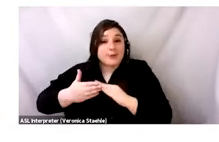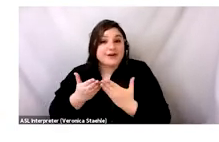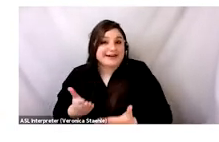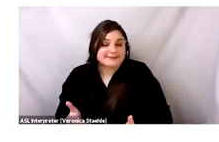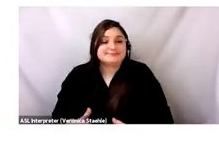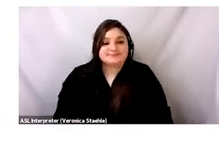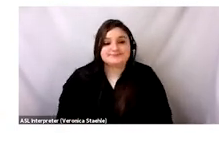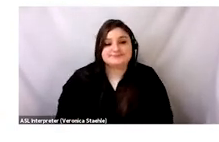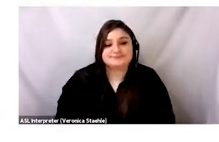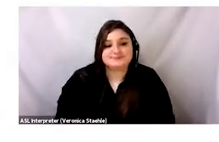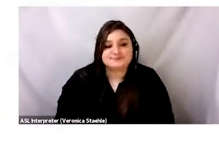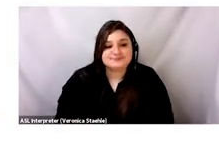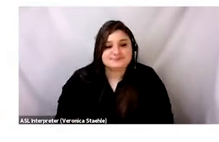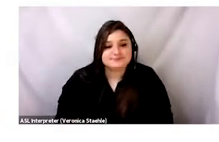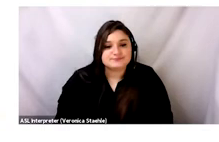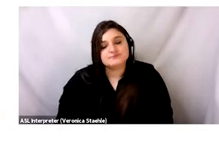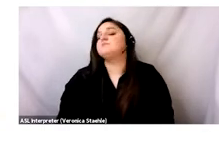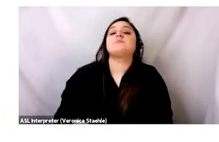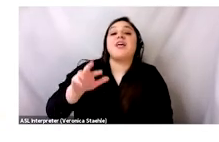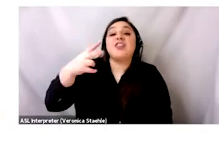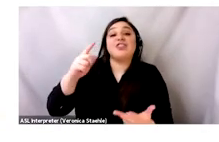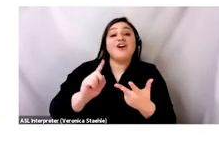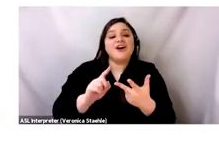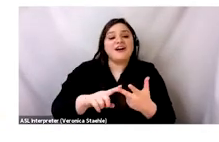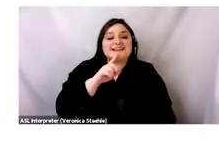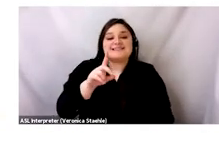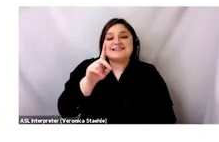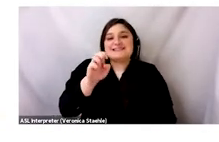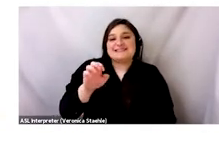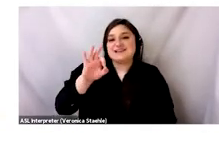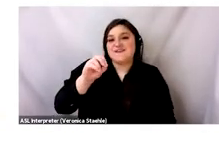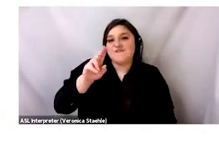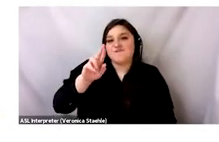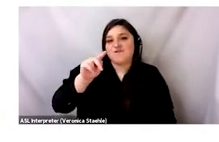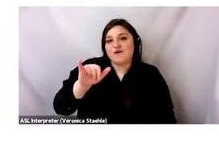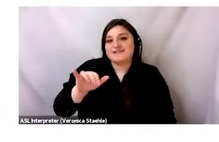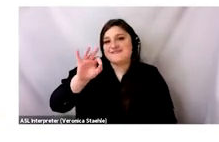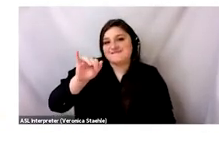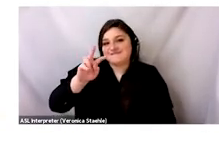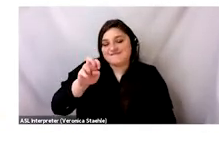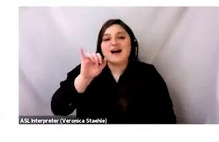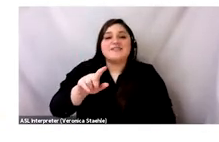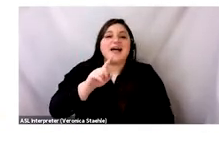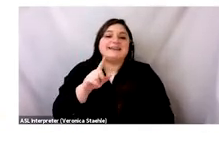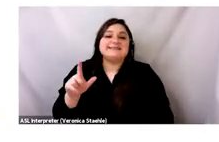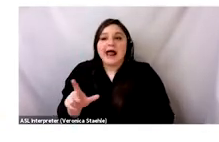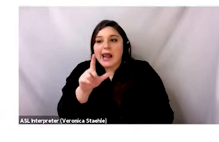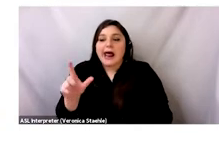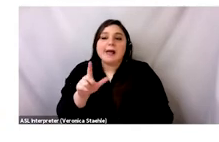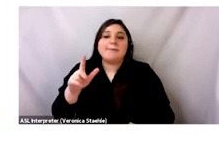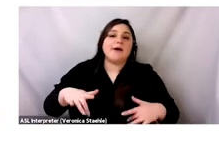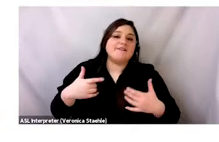his work, you know, is also very community-centered. And then third, I wanted to mention D45, which is an